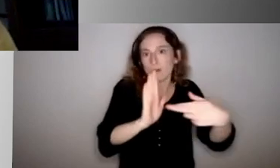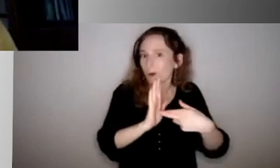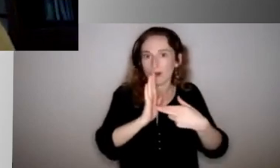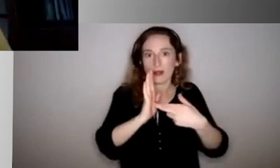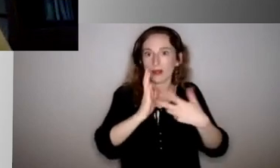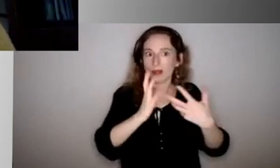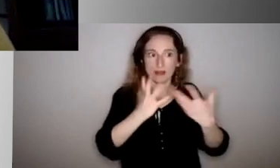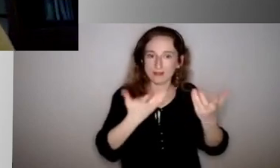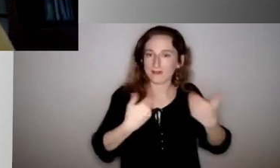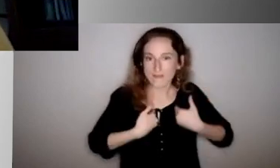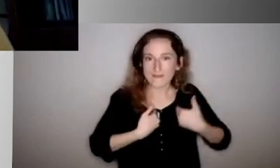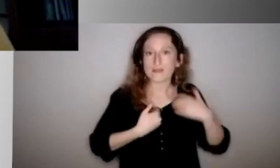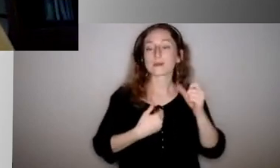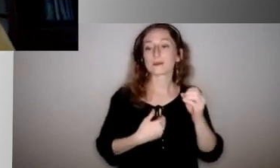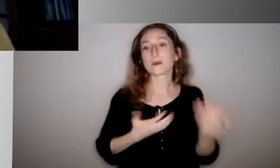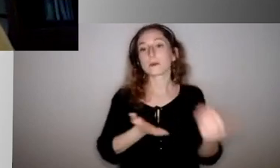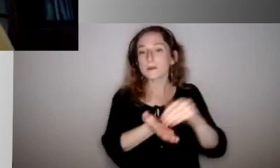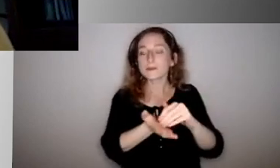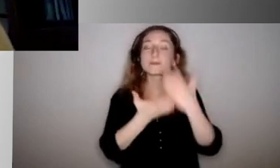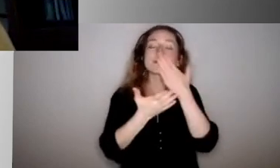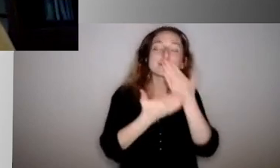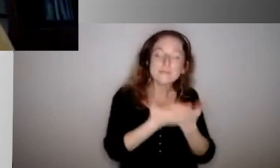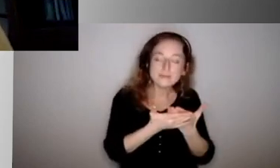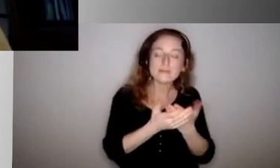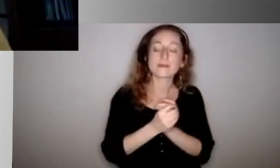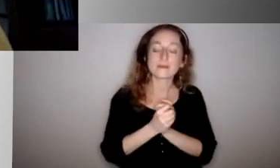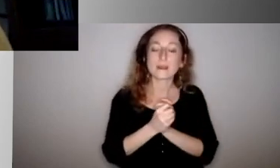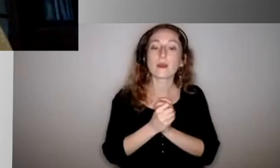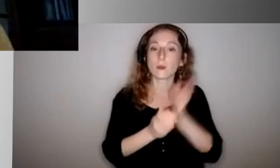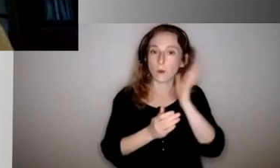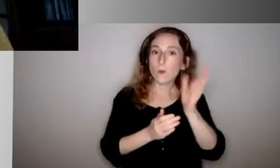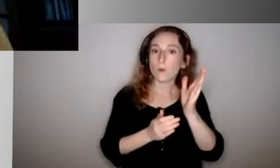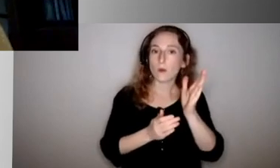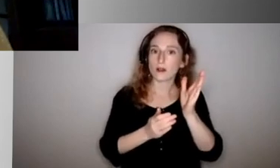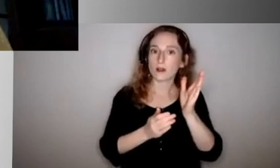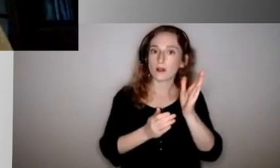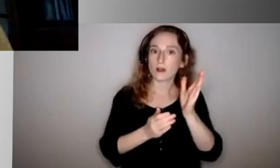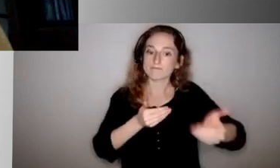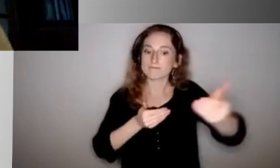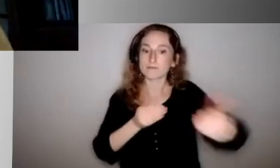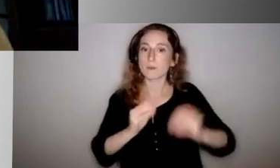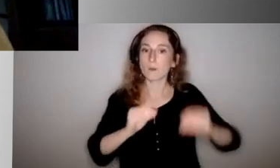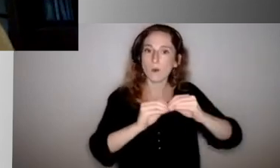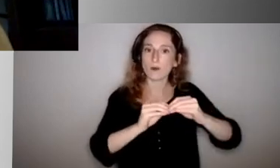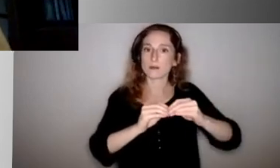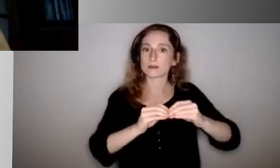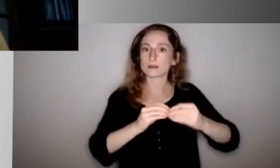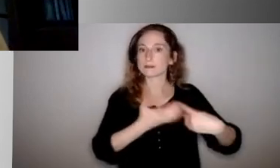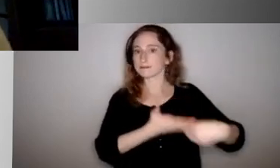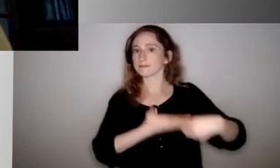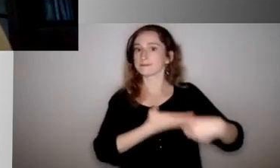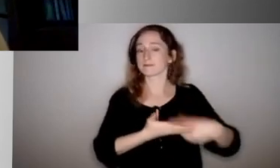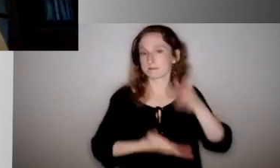So again, thank you. Like I said earlier, we will have more conversations from WFI on these topics as we go